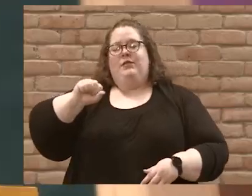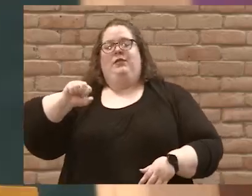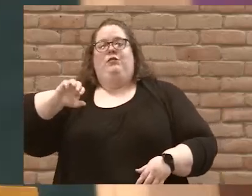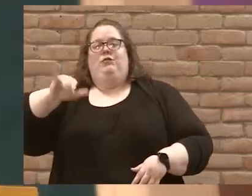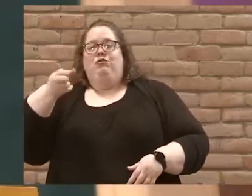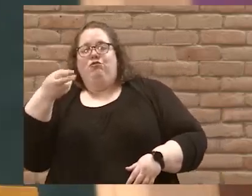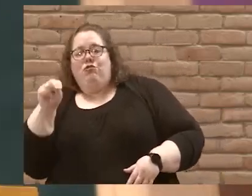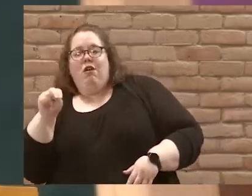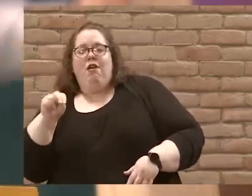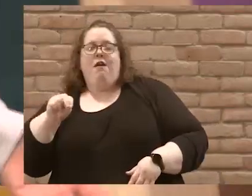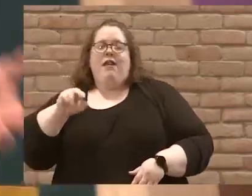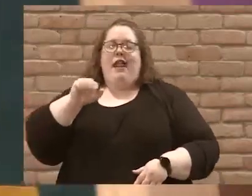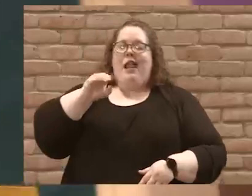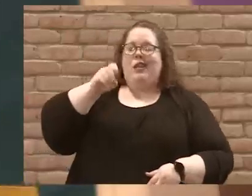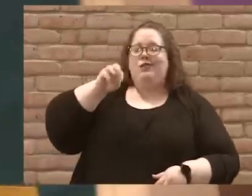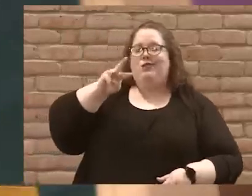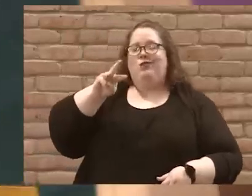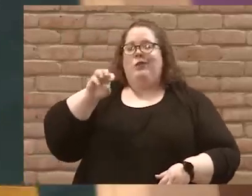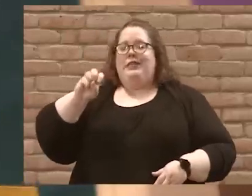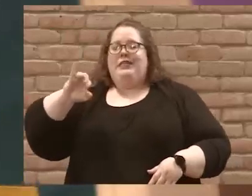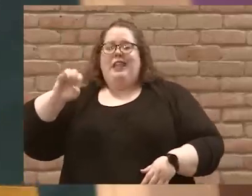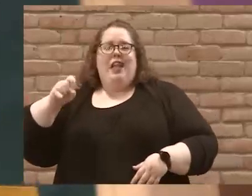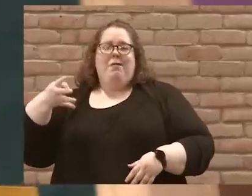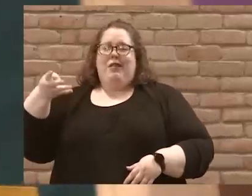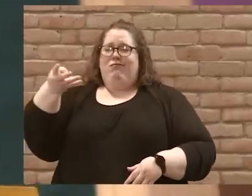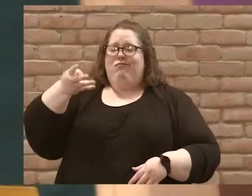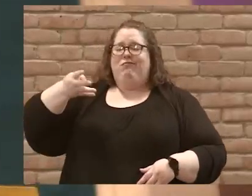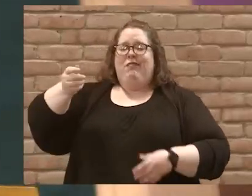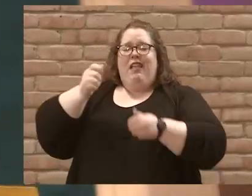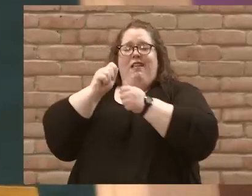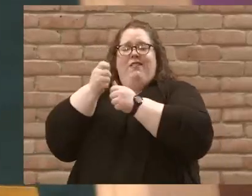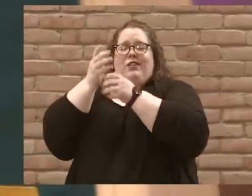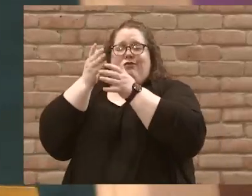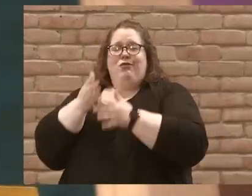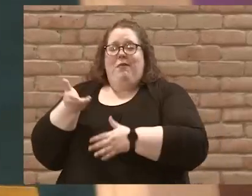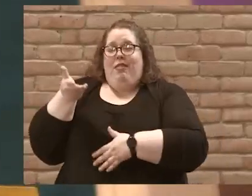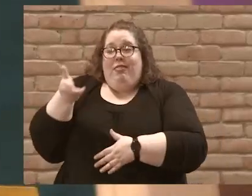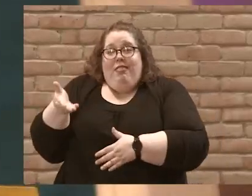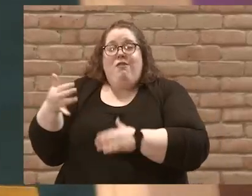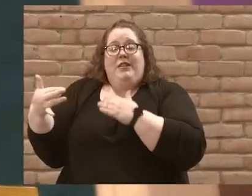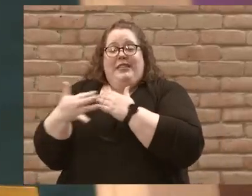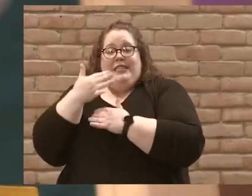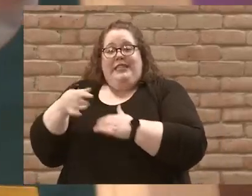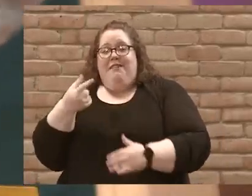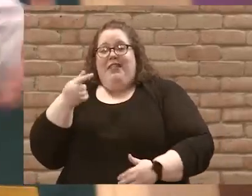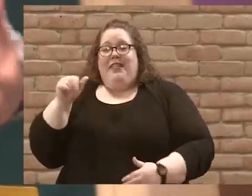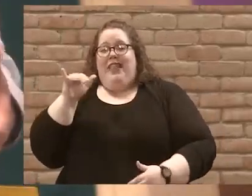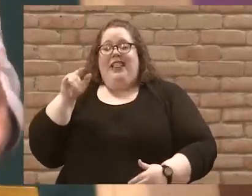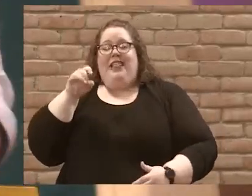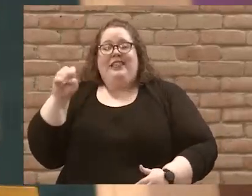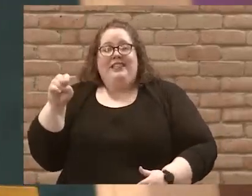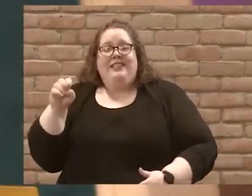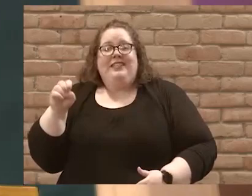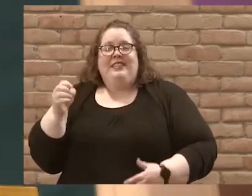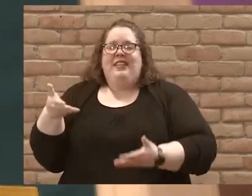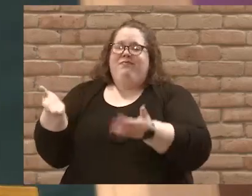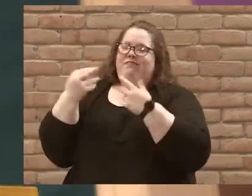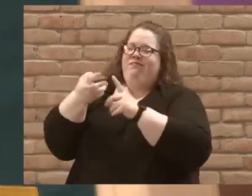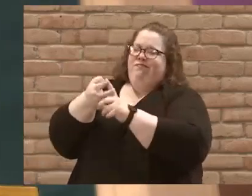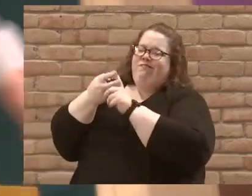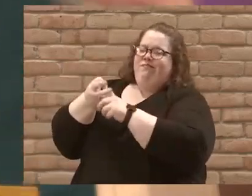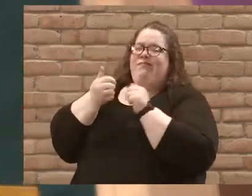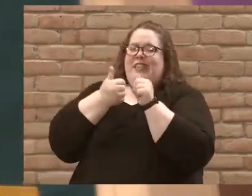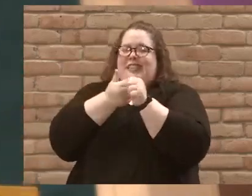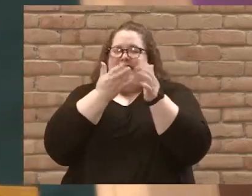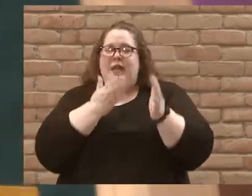fishermen, from the Sea of Galilee to come and follow him as his disciples. His most famous sermon, the Sermon